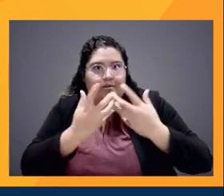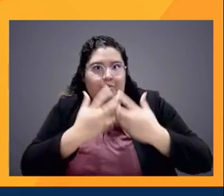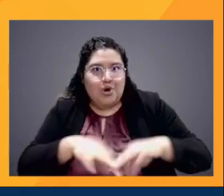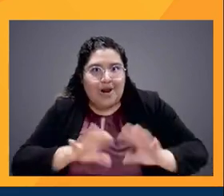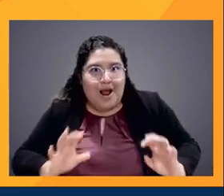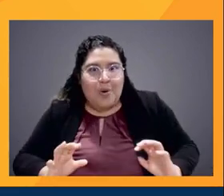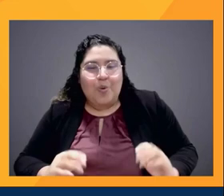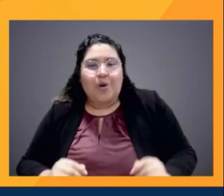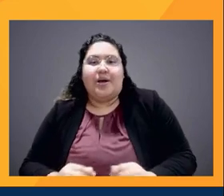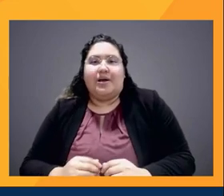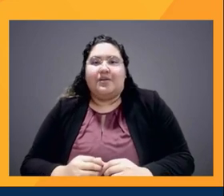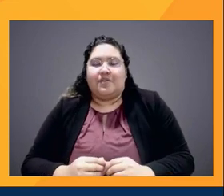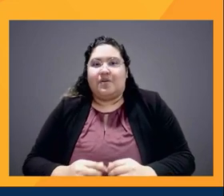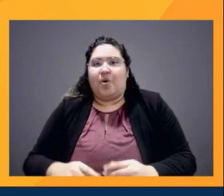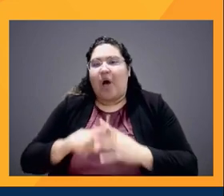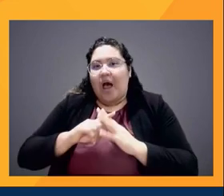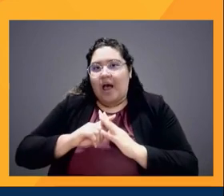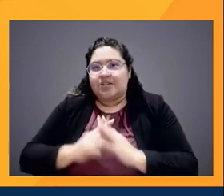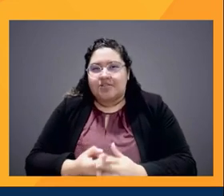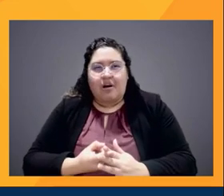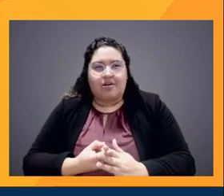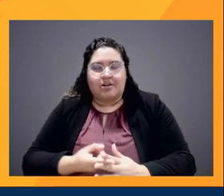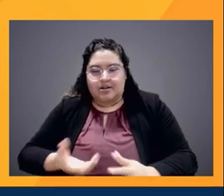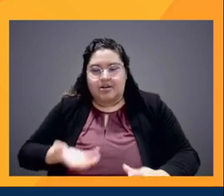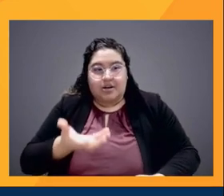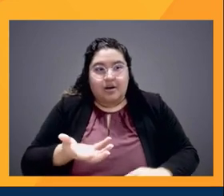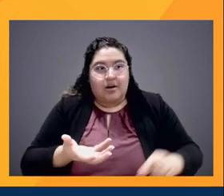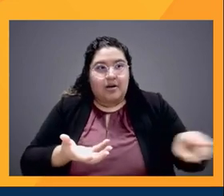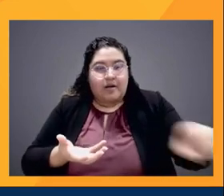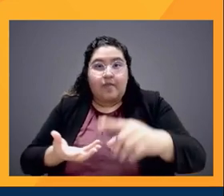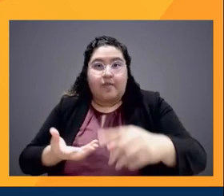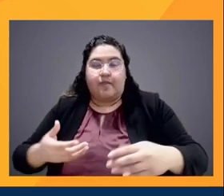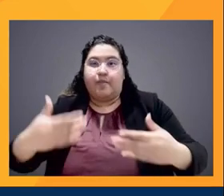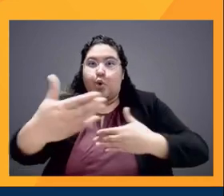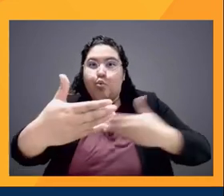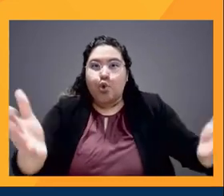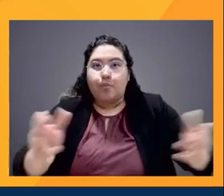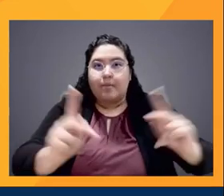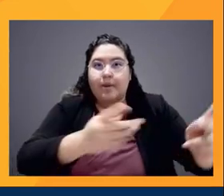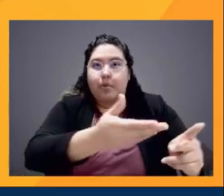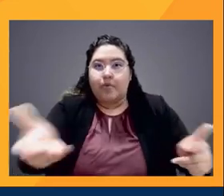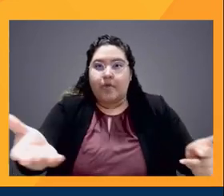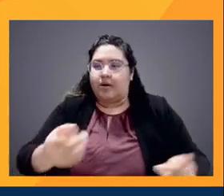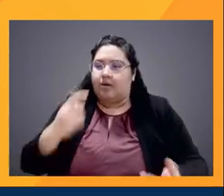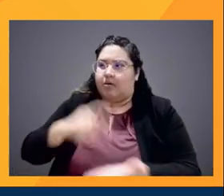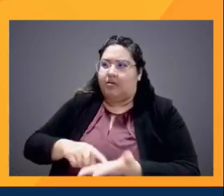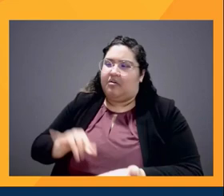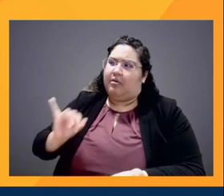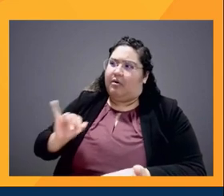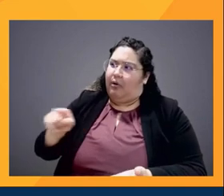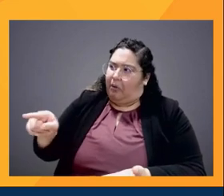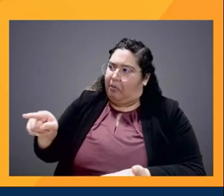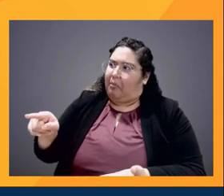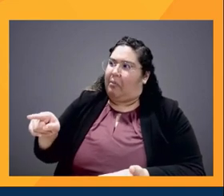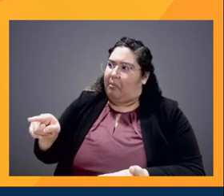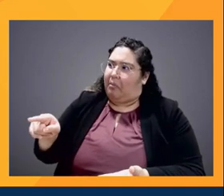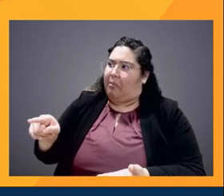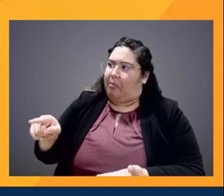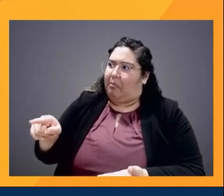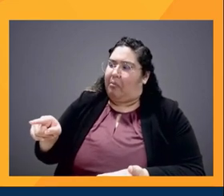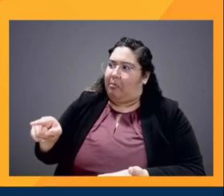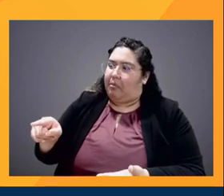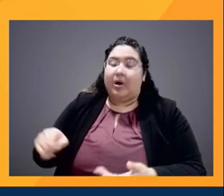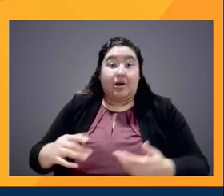started like earning some sort of trust in the room because my focus was not more, my focus was not about,